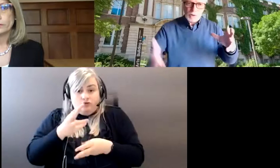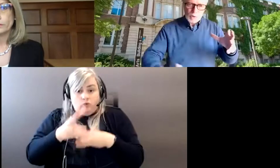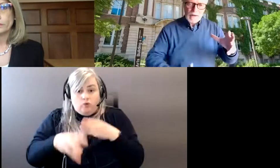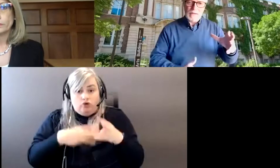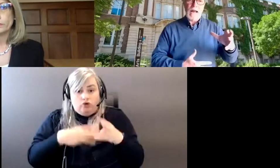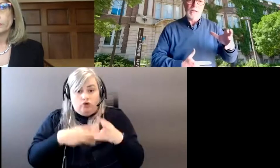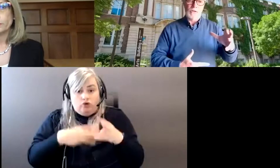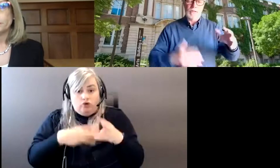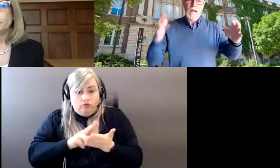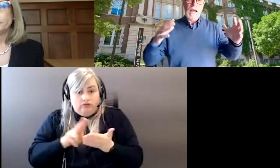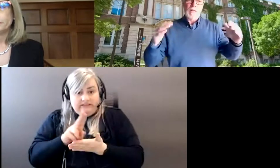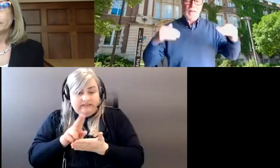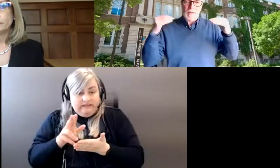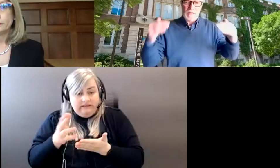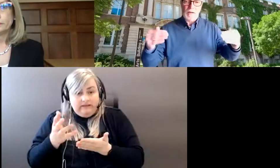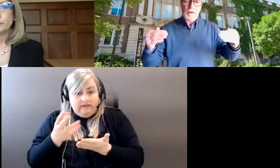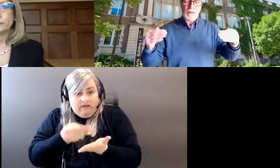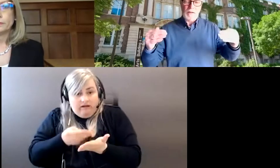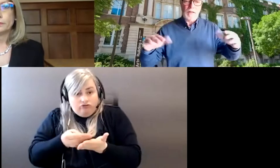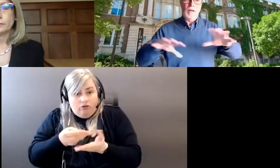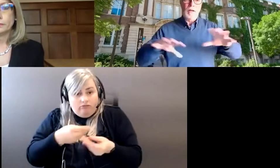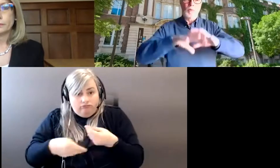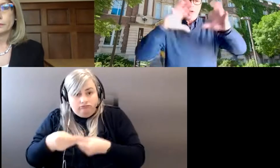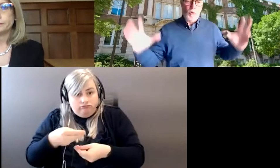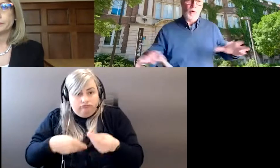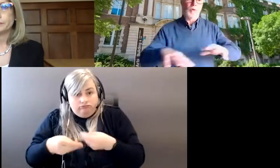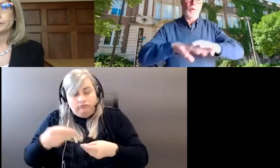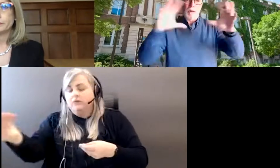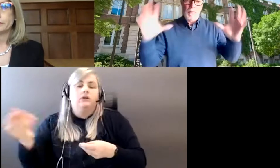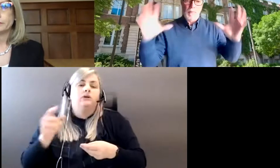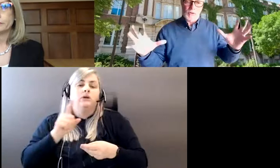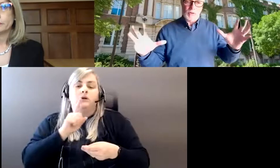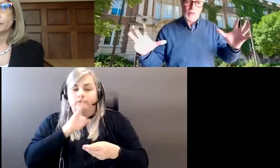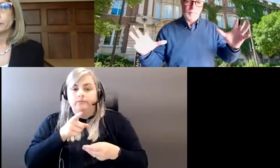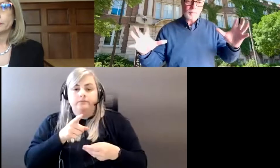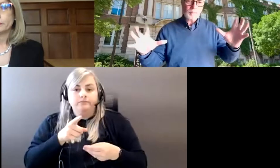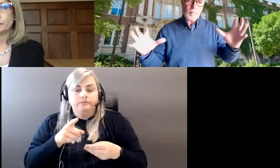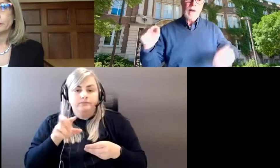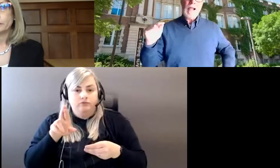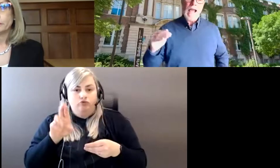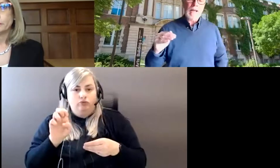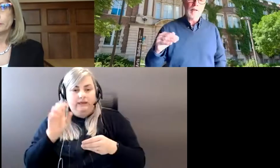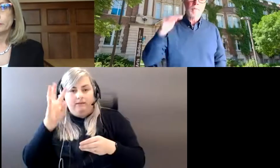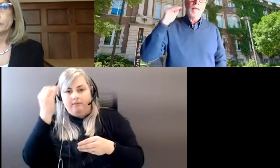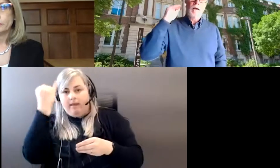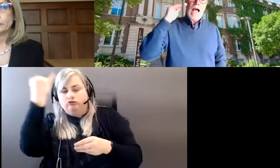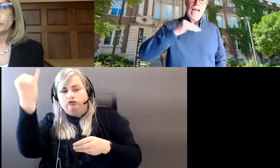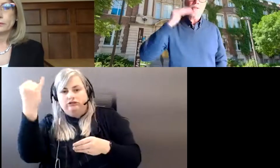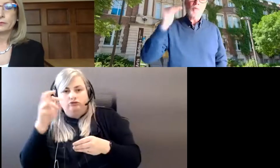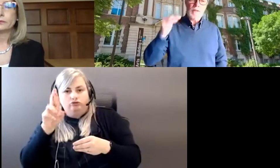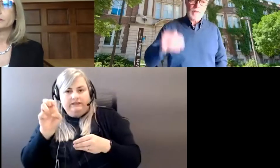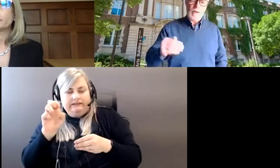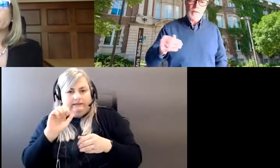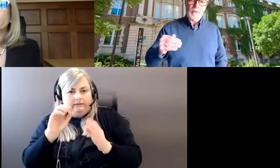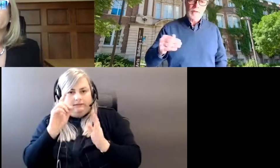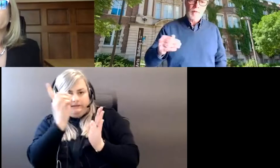financial transactions has been significantly reworked or reimagined. And as a